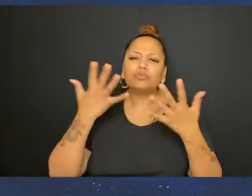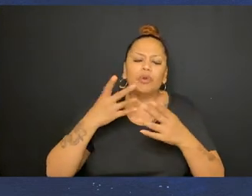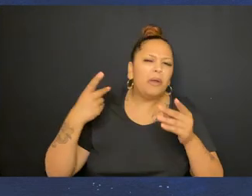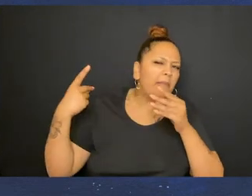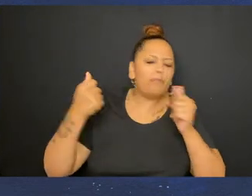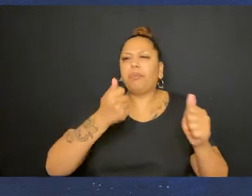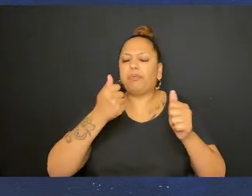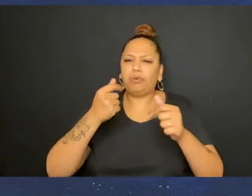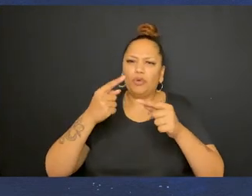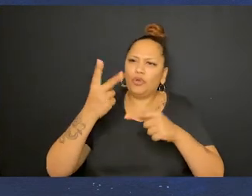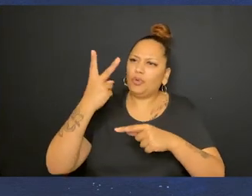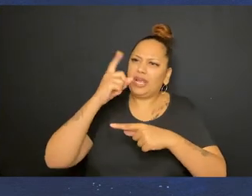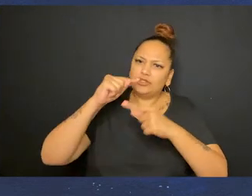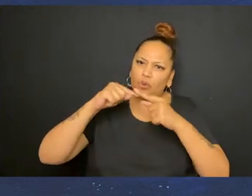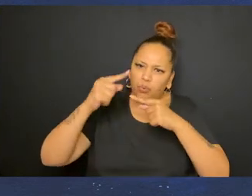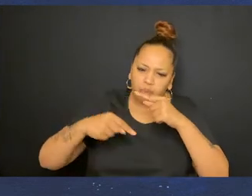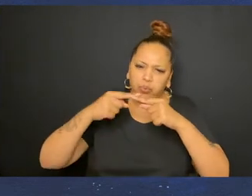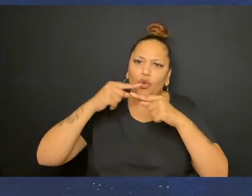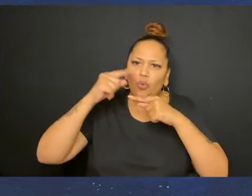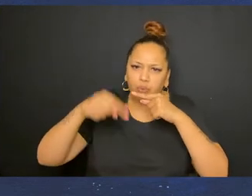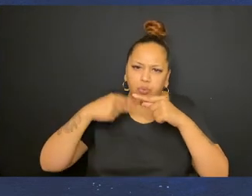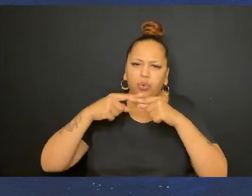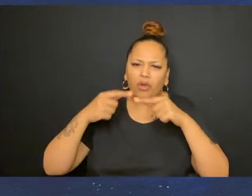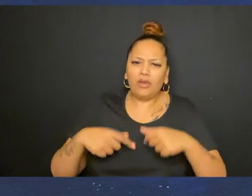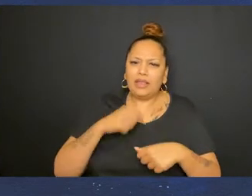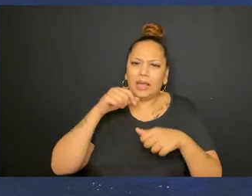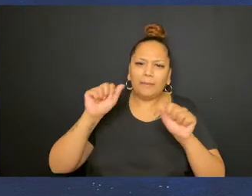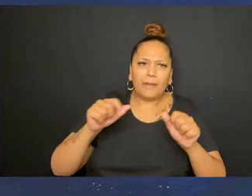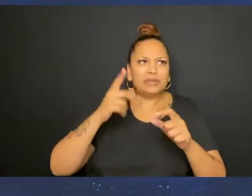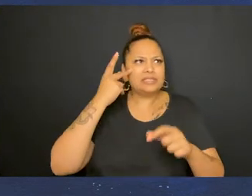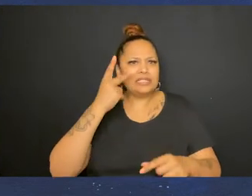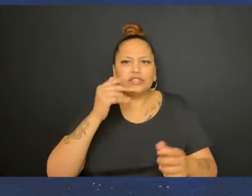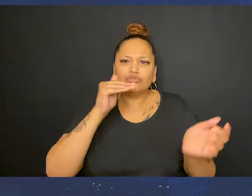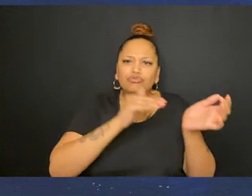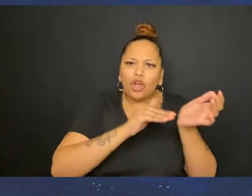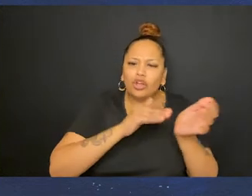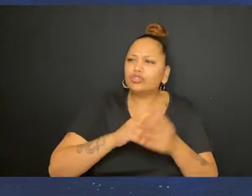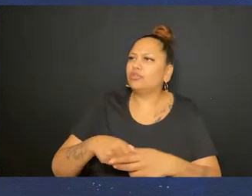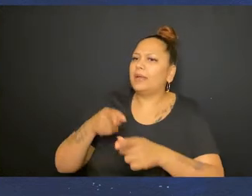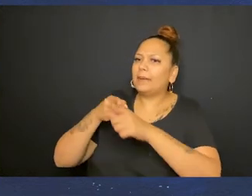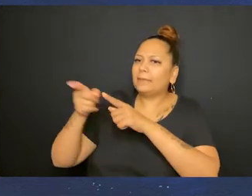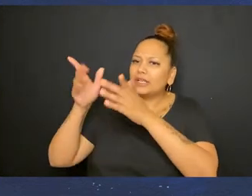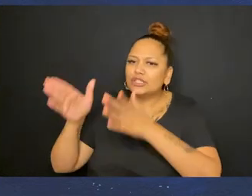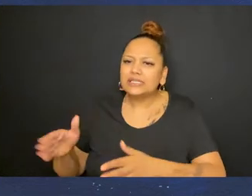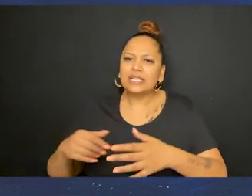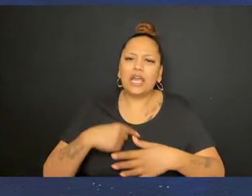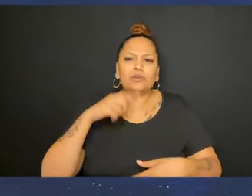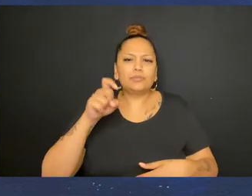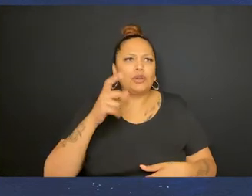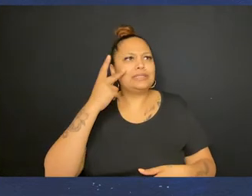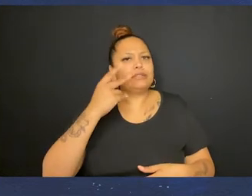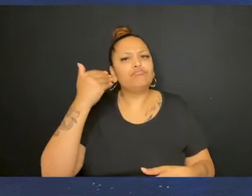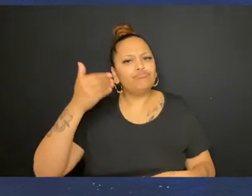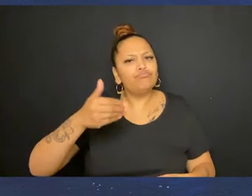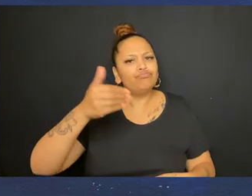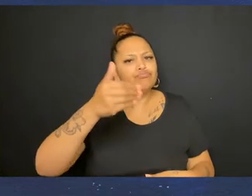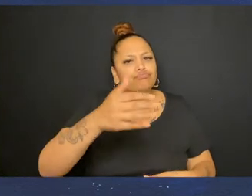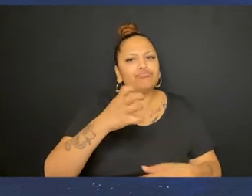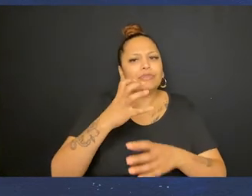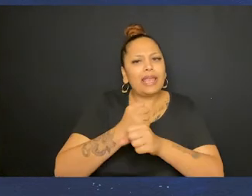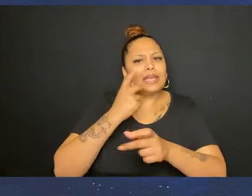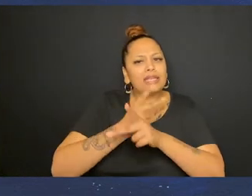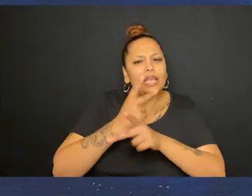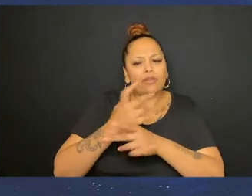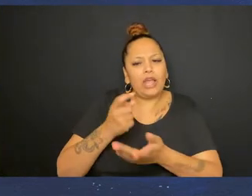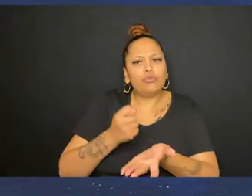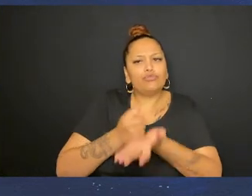has progressed incredibly rapidly over the last two years because I haven't been able to see the doctors and specialists that I'm supposed to be seeing regularly